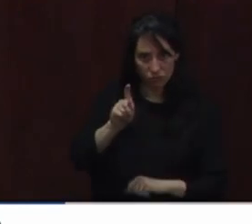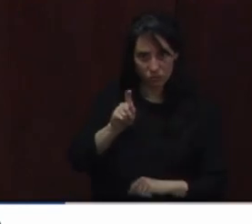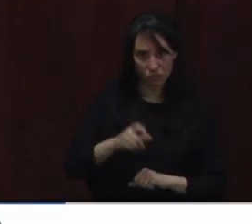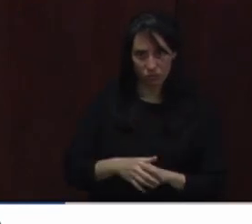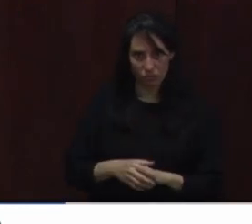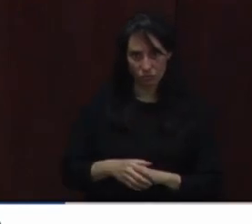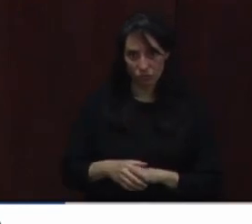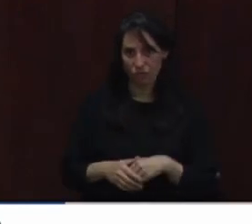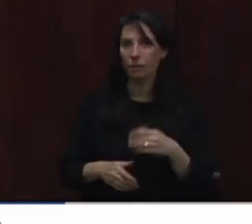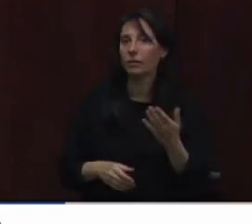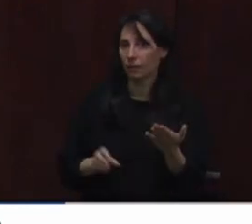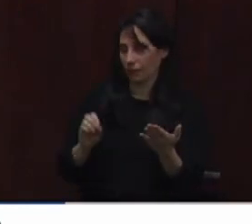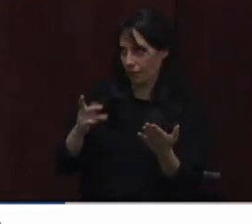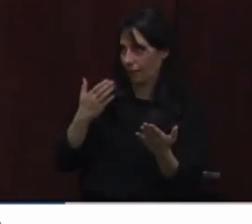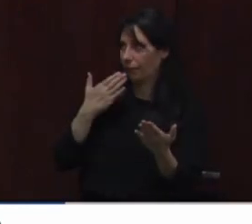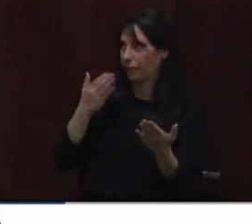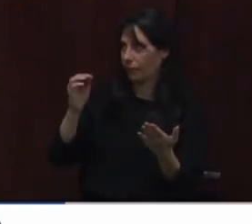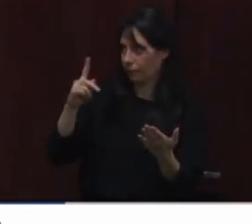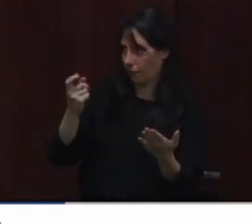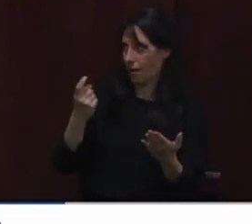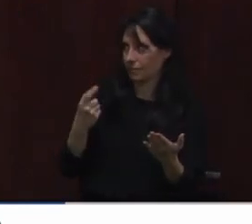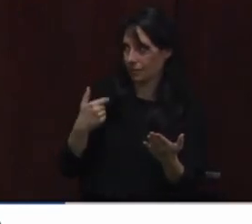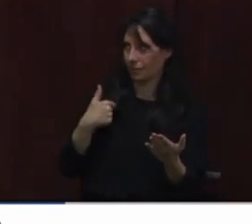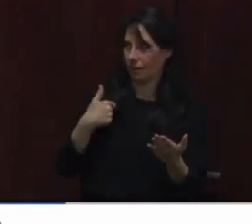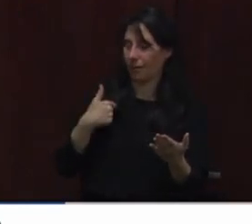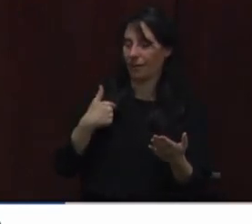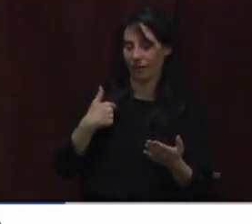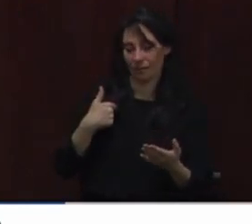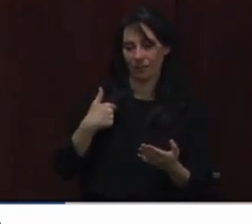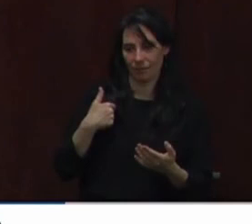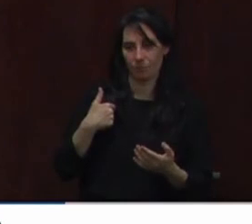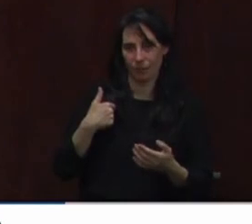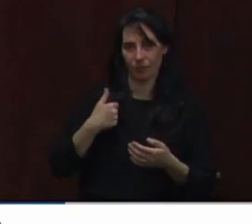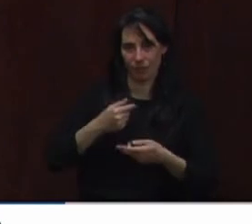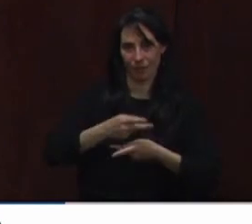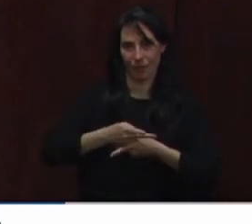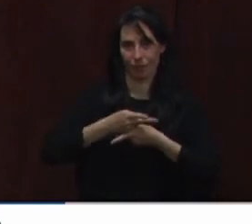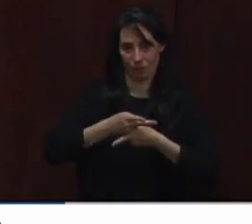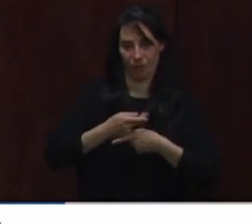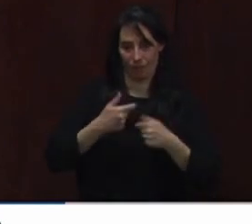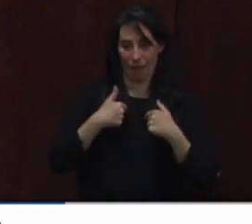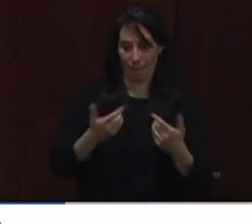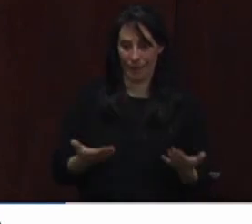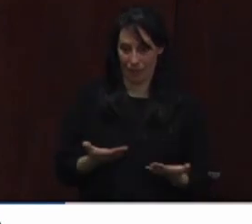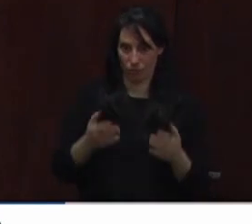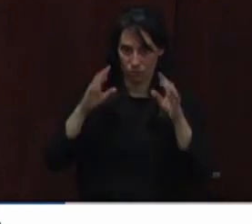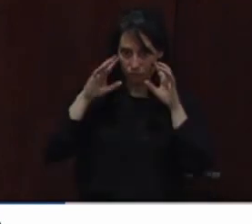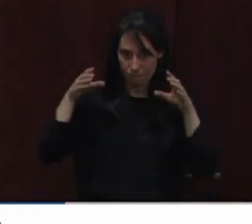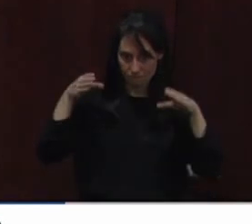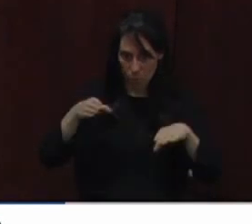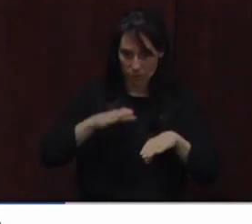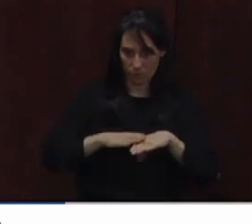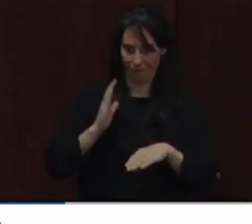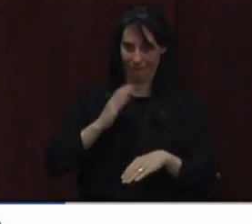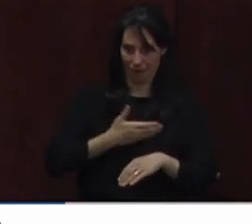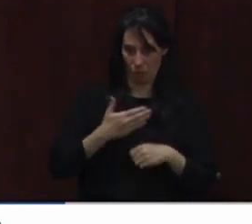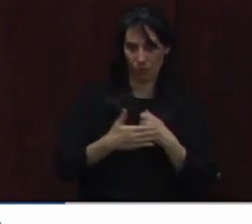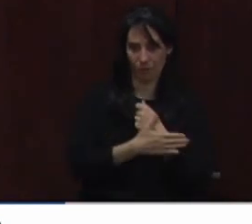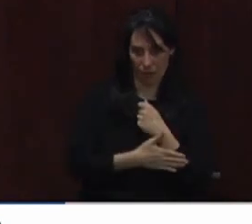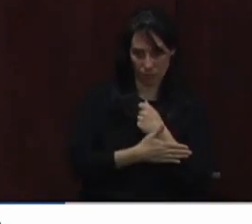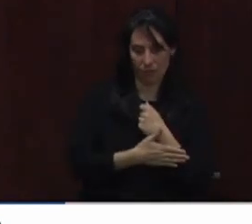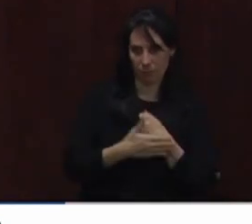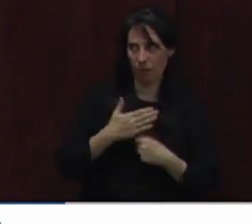So thanks for the question. I've been very careful to make sure that in this capacity I am your health director but I appreciate the question and just will say